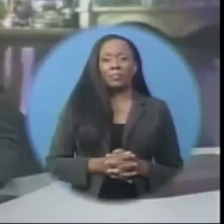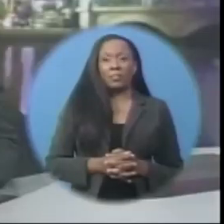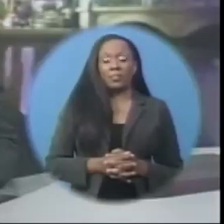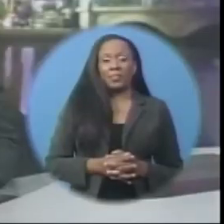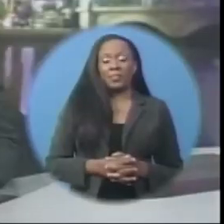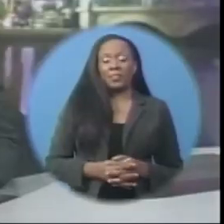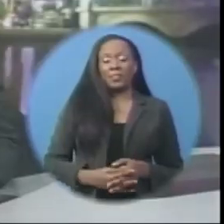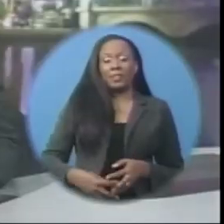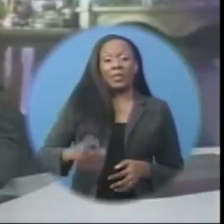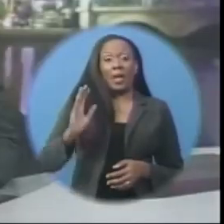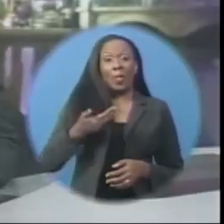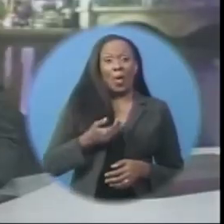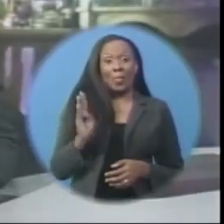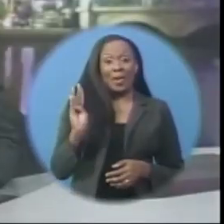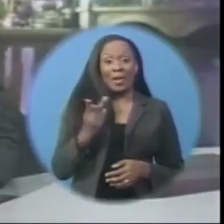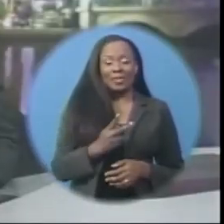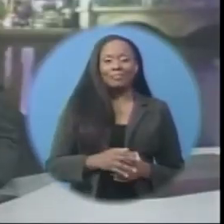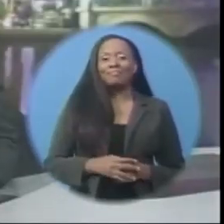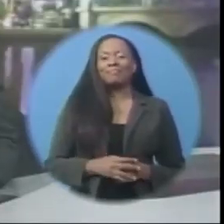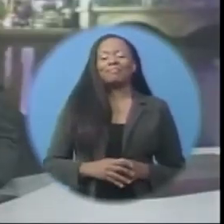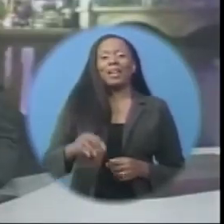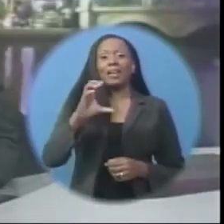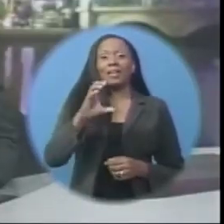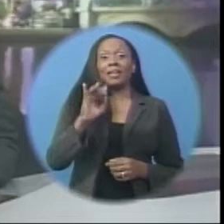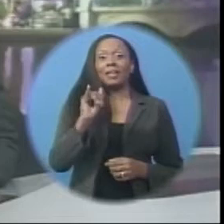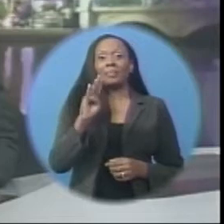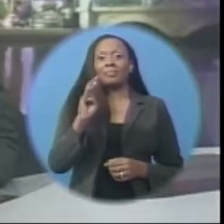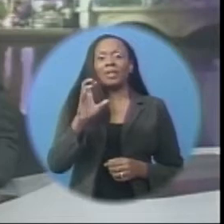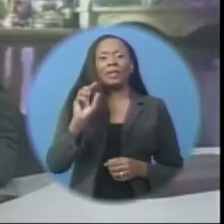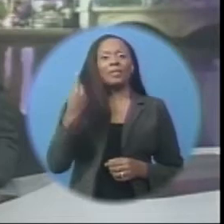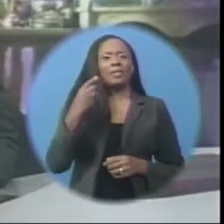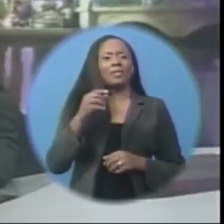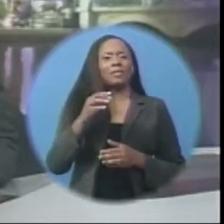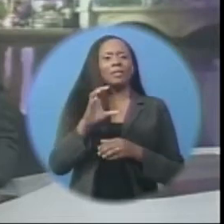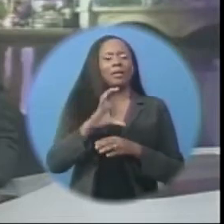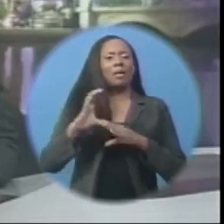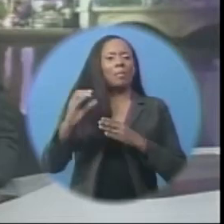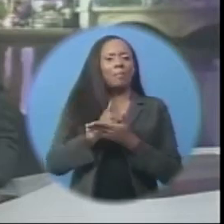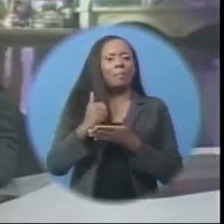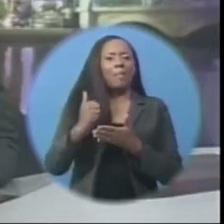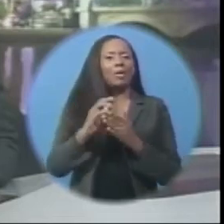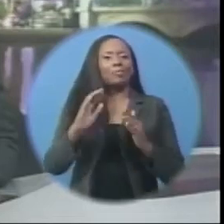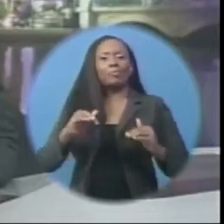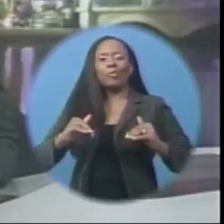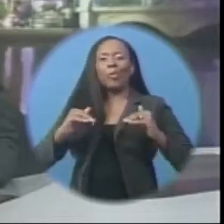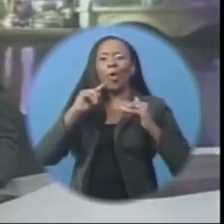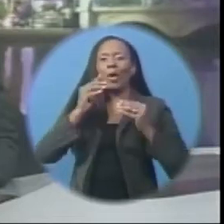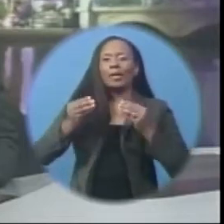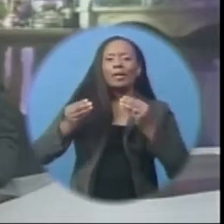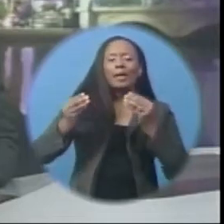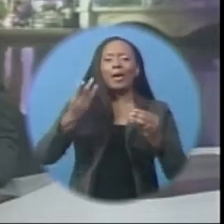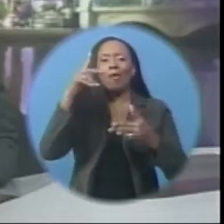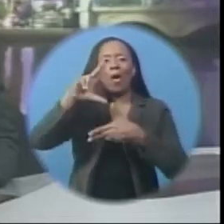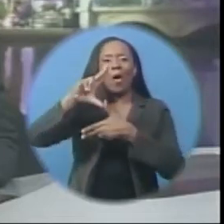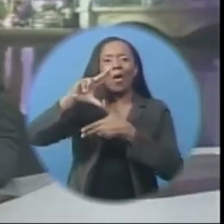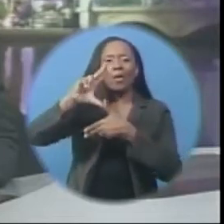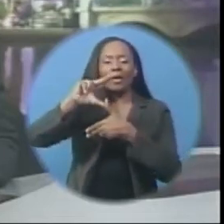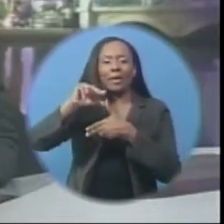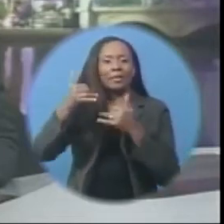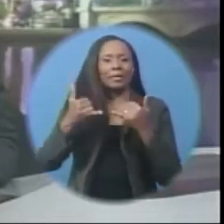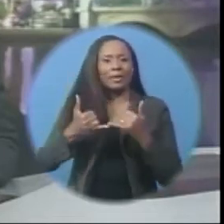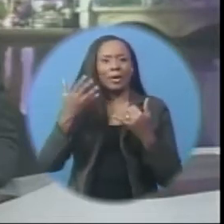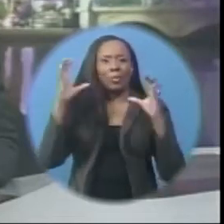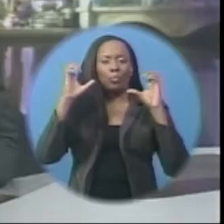DigiCell Welcome back. Well, CIBC First Caribbean stepped up to the Hurricane Relief Efforts plate In a major way today at its Warrens